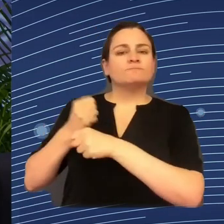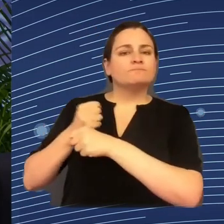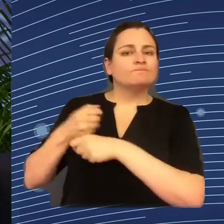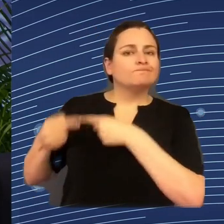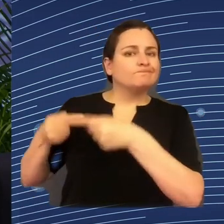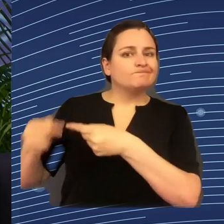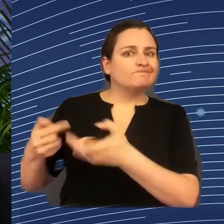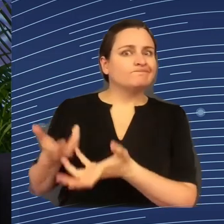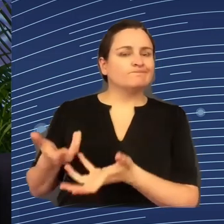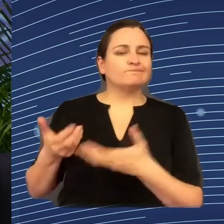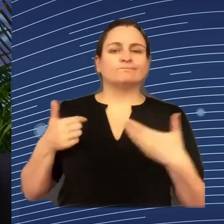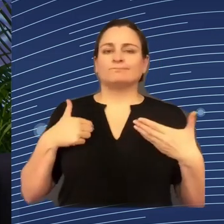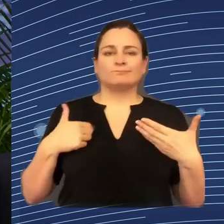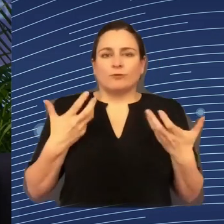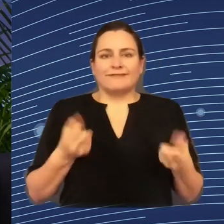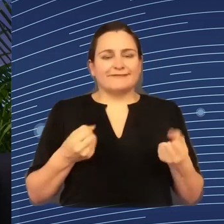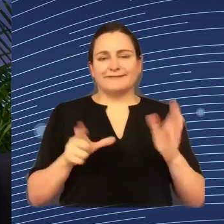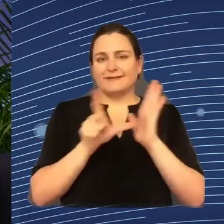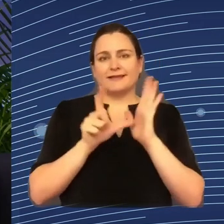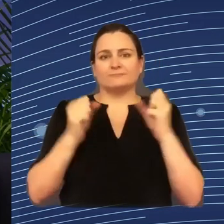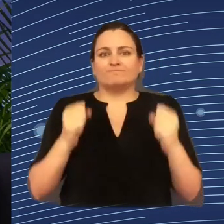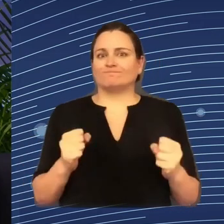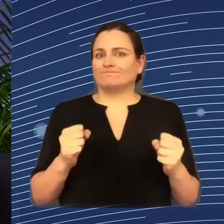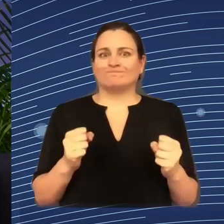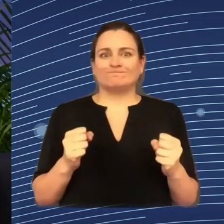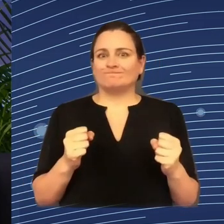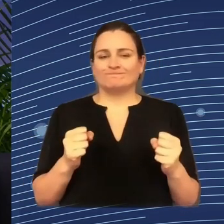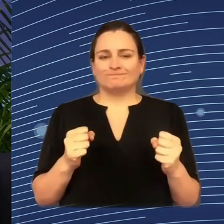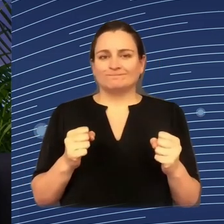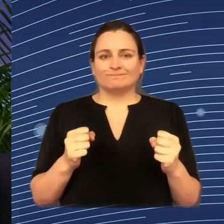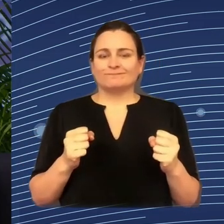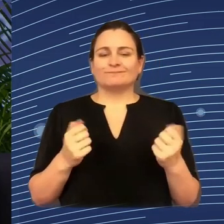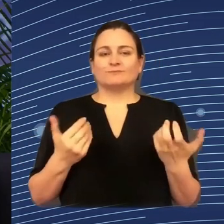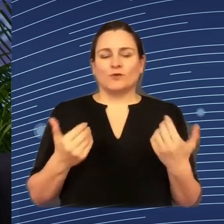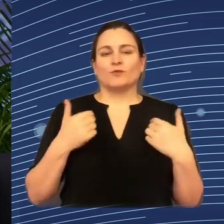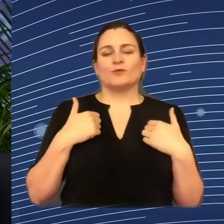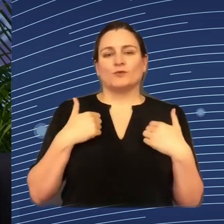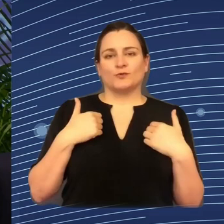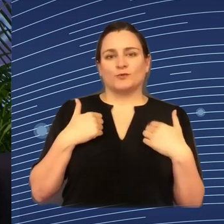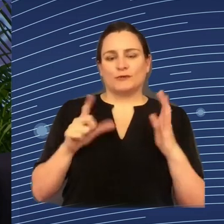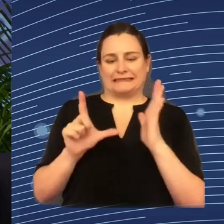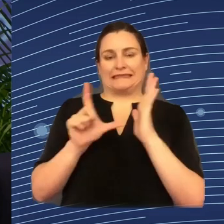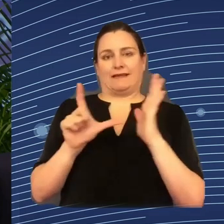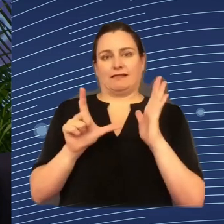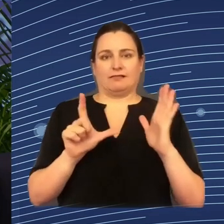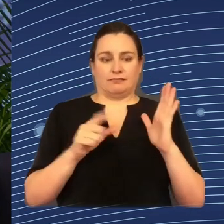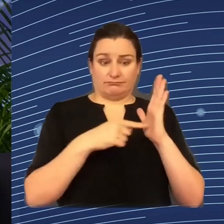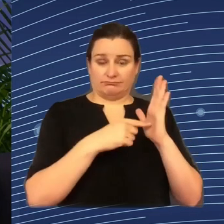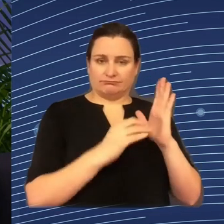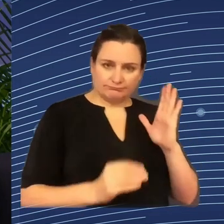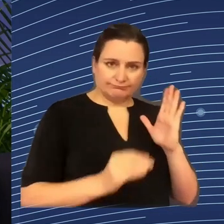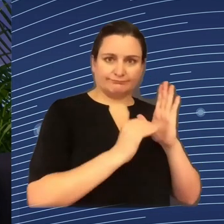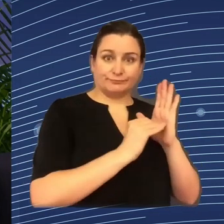have not the right legal base. Interesting enough, this is the obstacle. We need to have a legal base by which exactly what